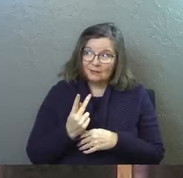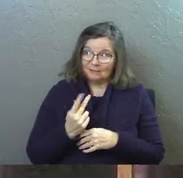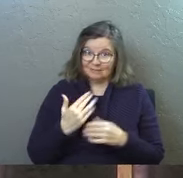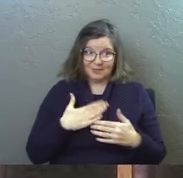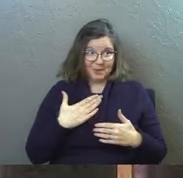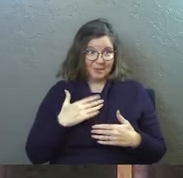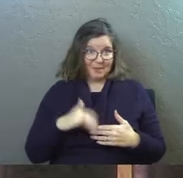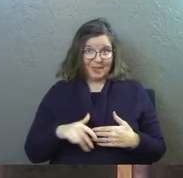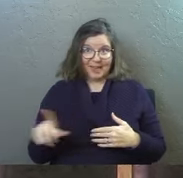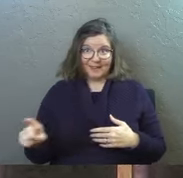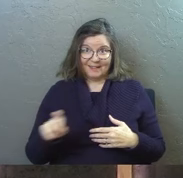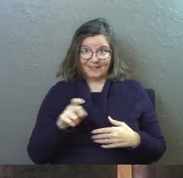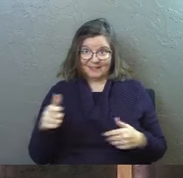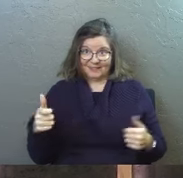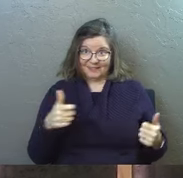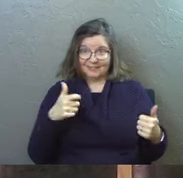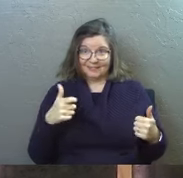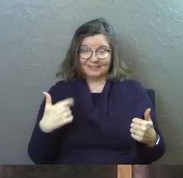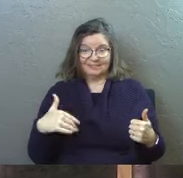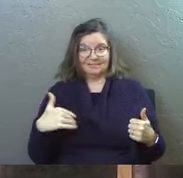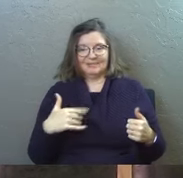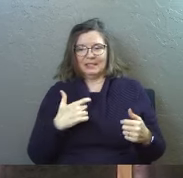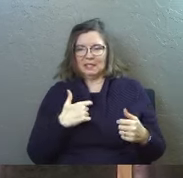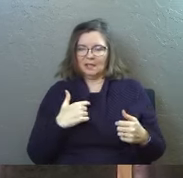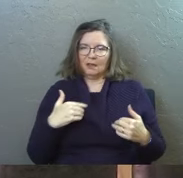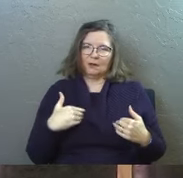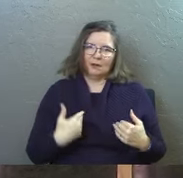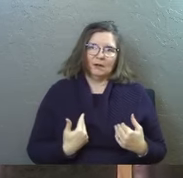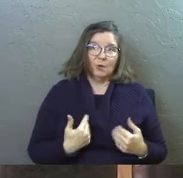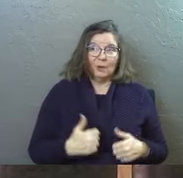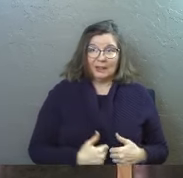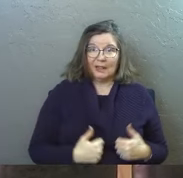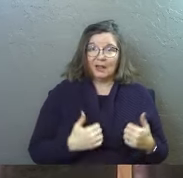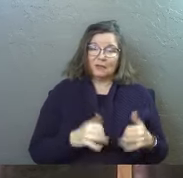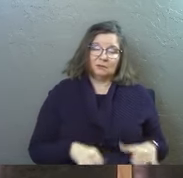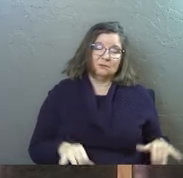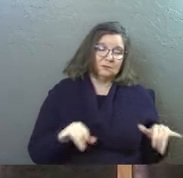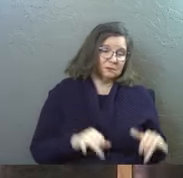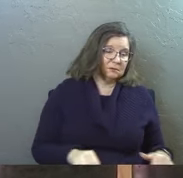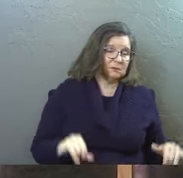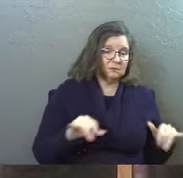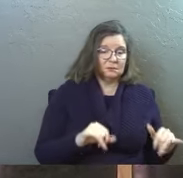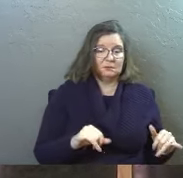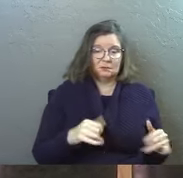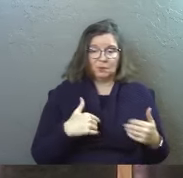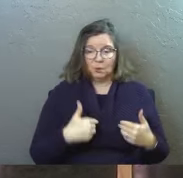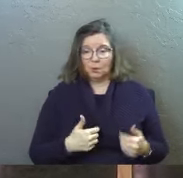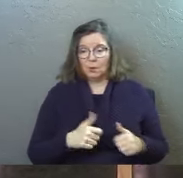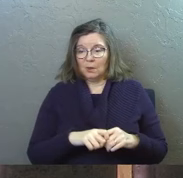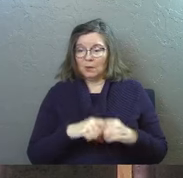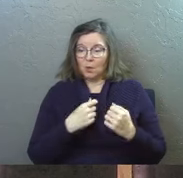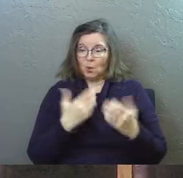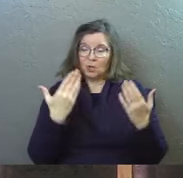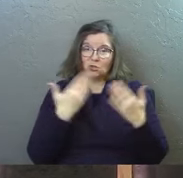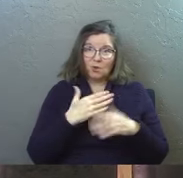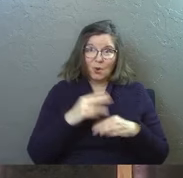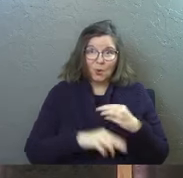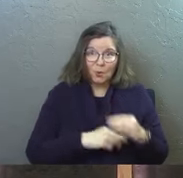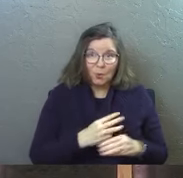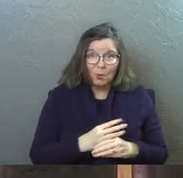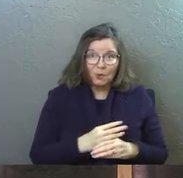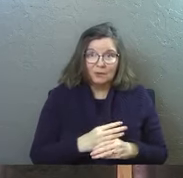Anybody happy about that? You ever get weary with this life? Do you ever get weary with this broken, dark world?